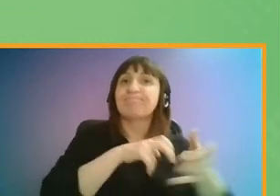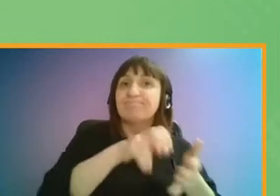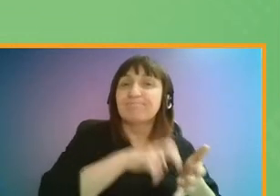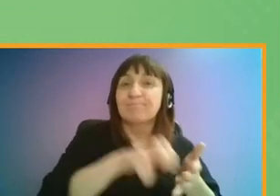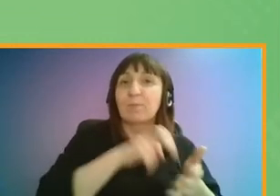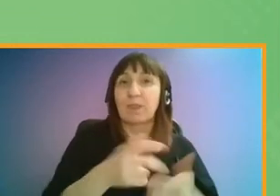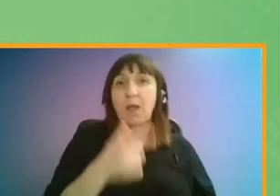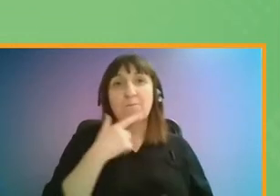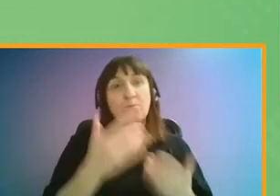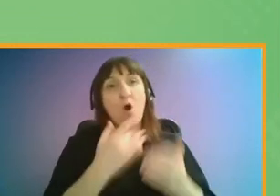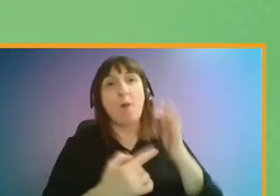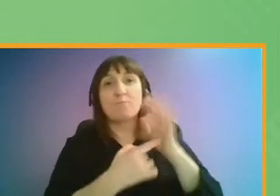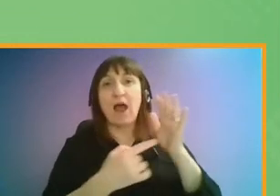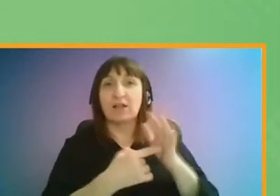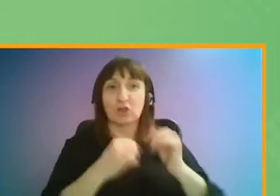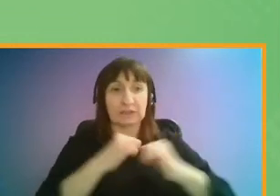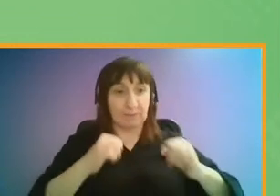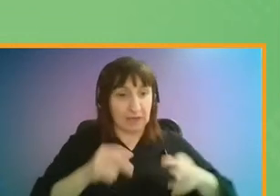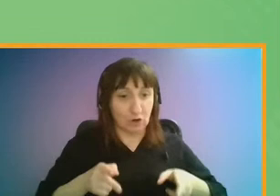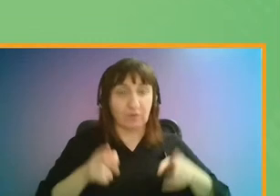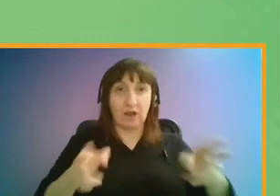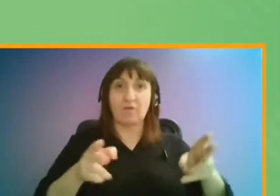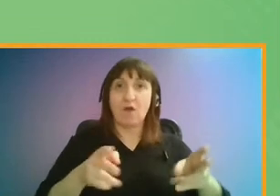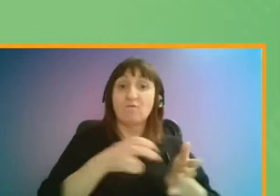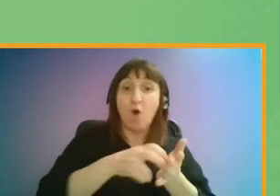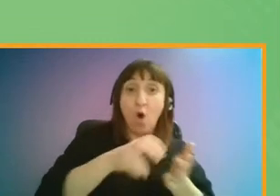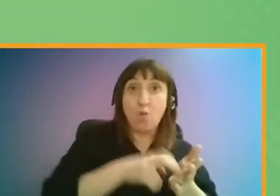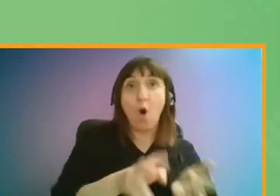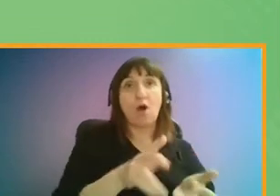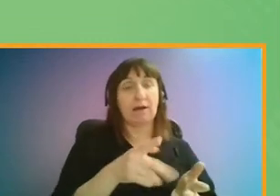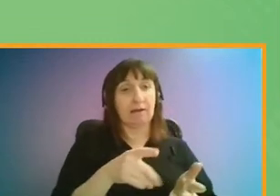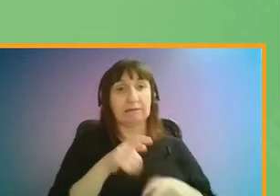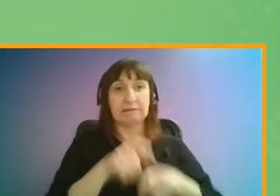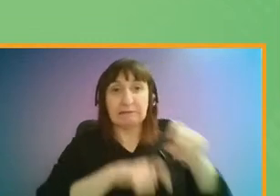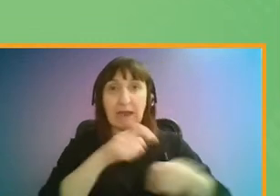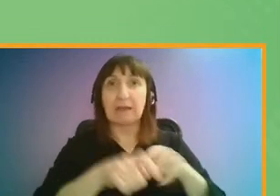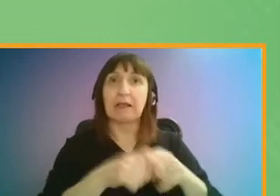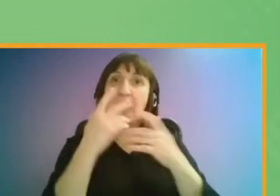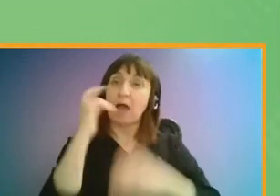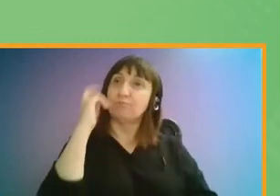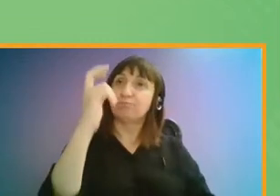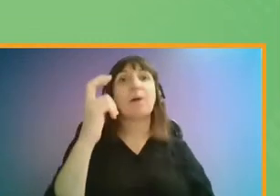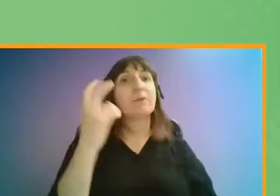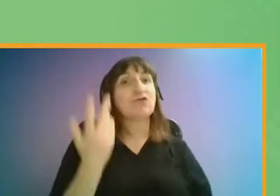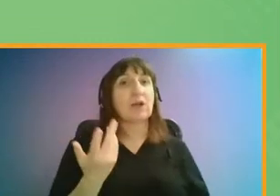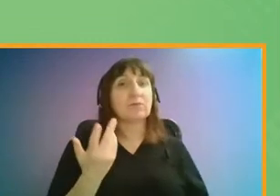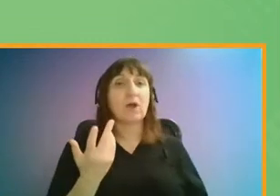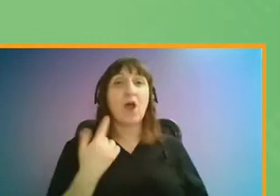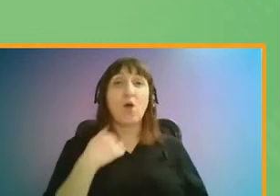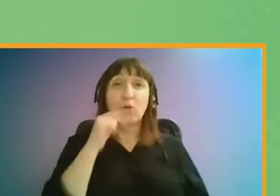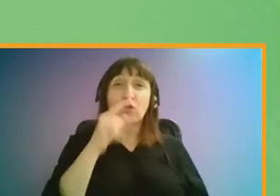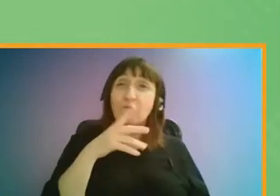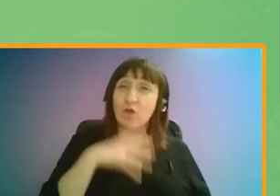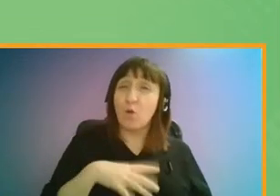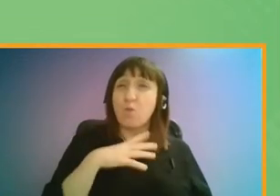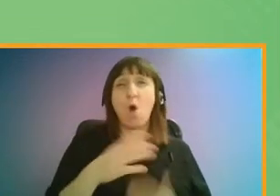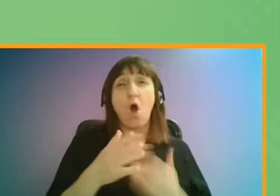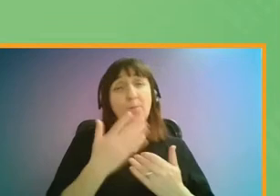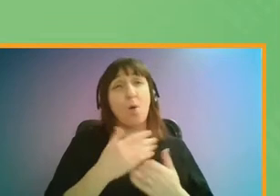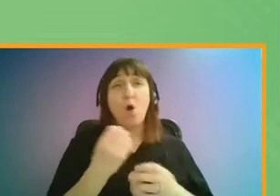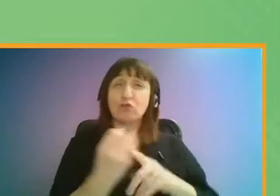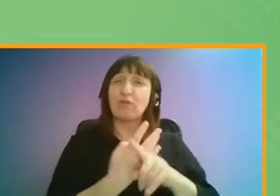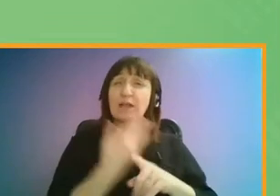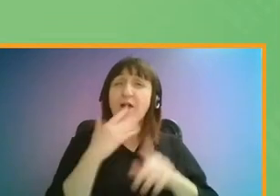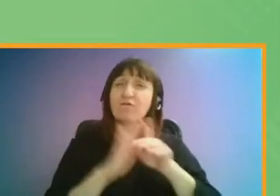basically giving more priority space on the street for walking, cycling and public transport. We know that if we want to get to a more sustainable future,